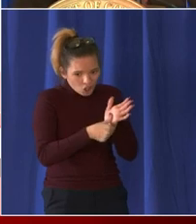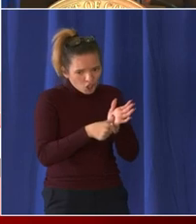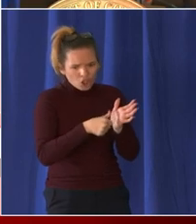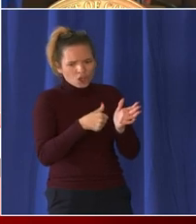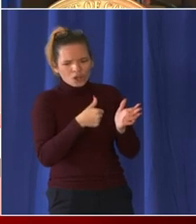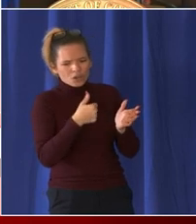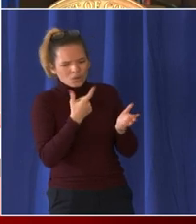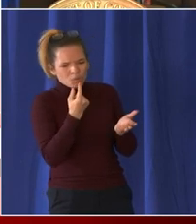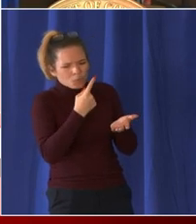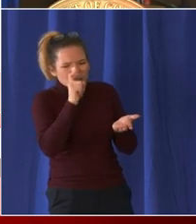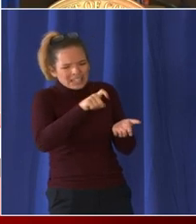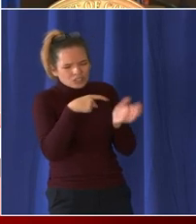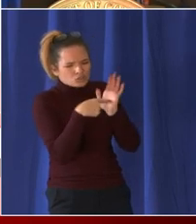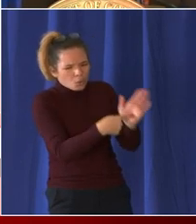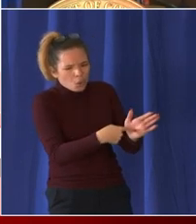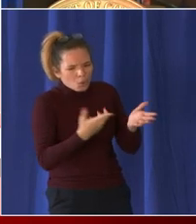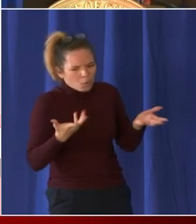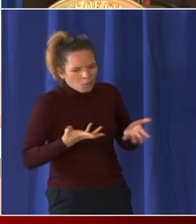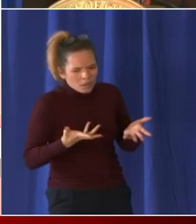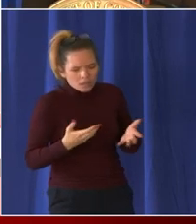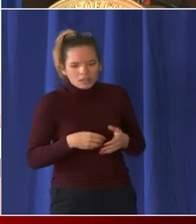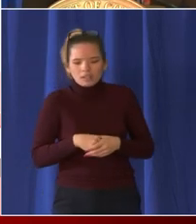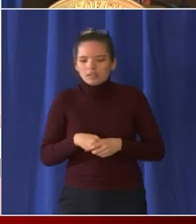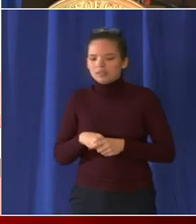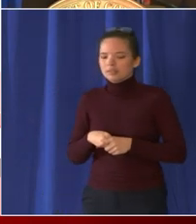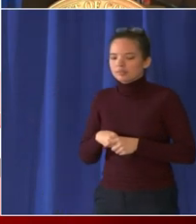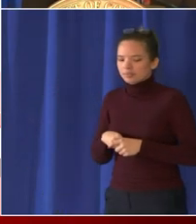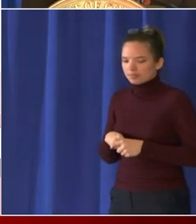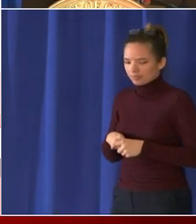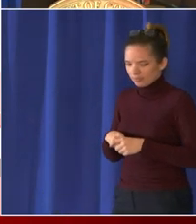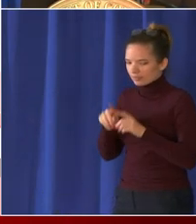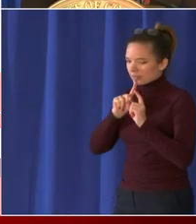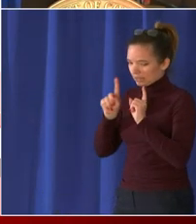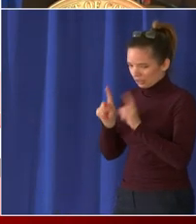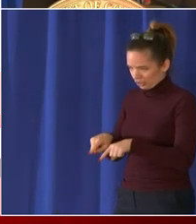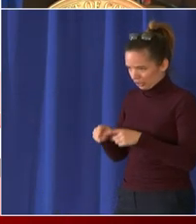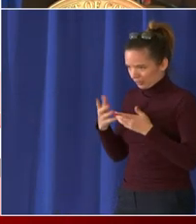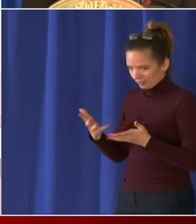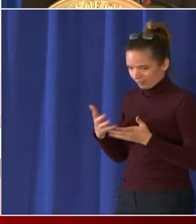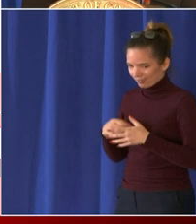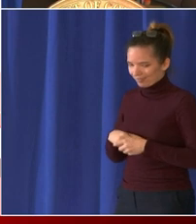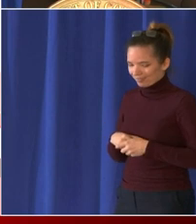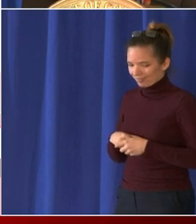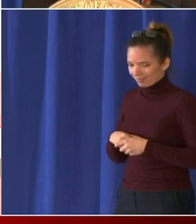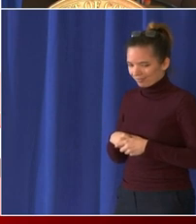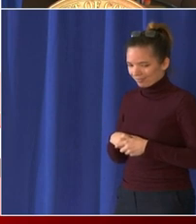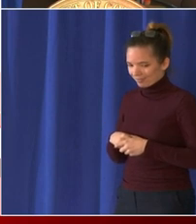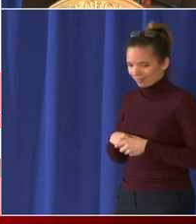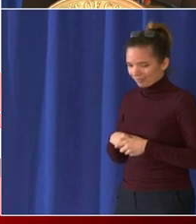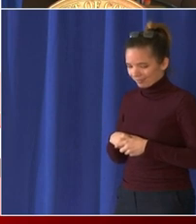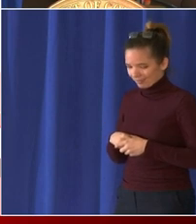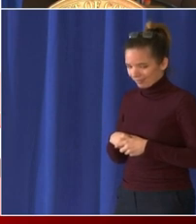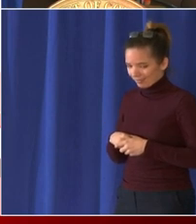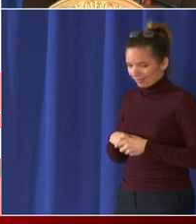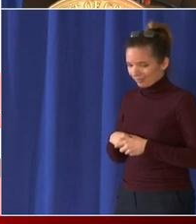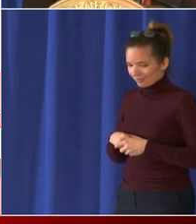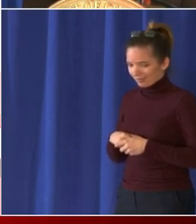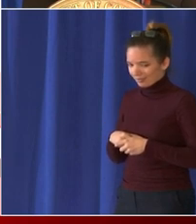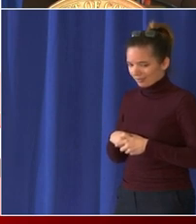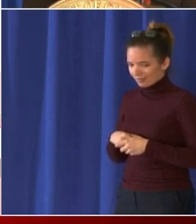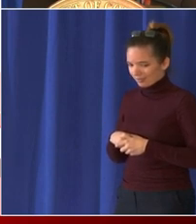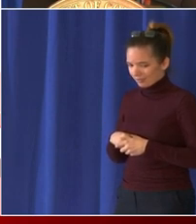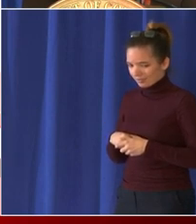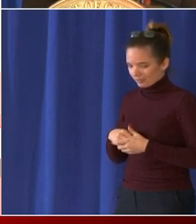i don't know exactly what they're going to show other than an attestation for themselves that they have a religious objection